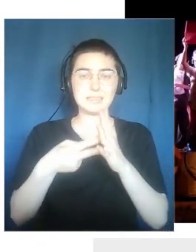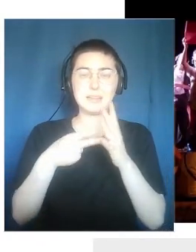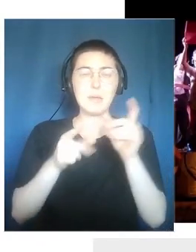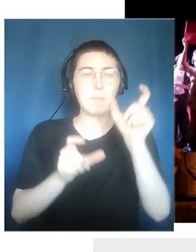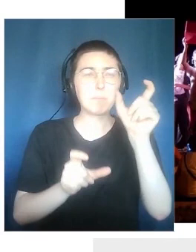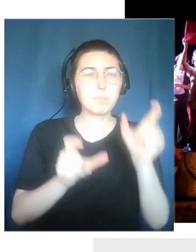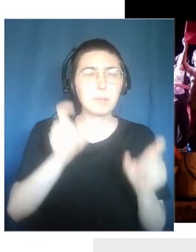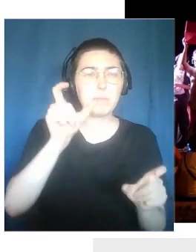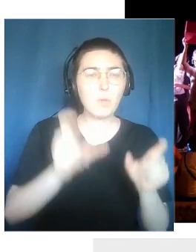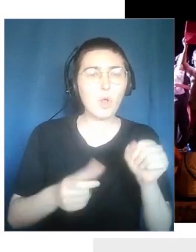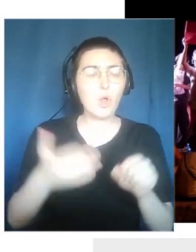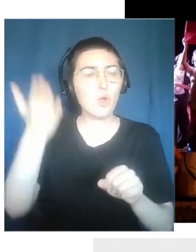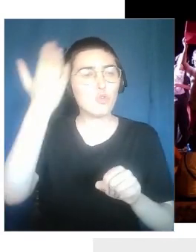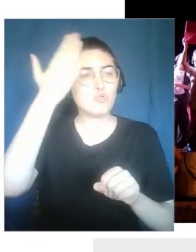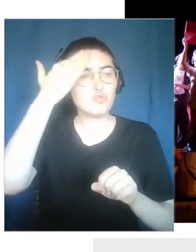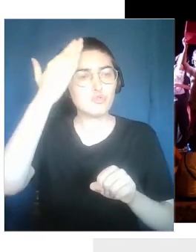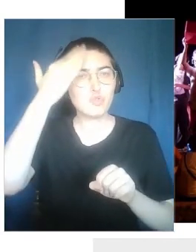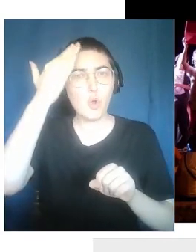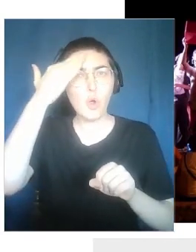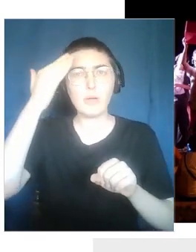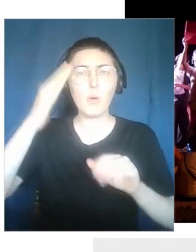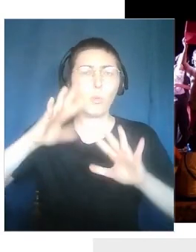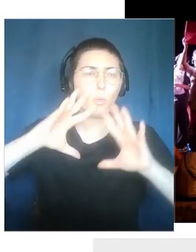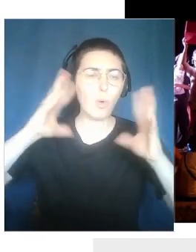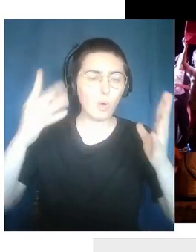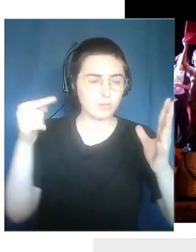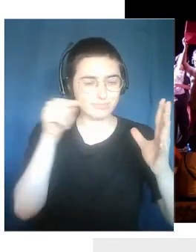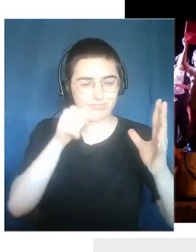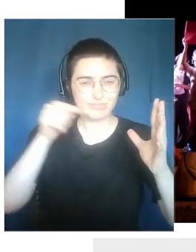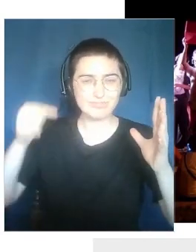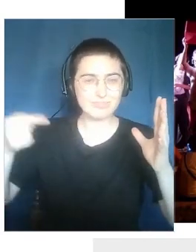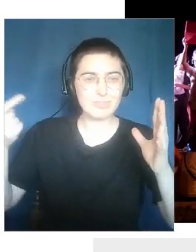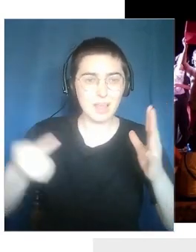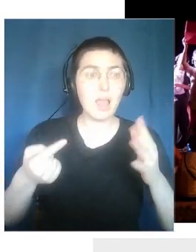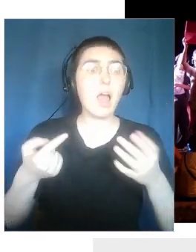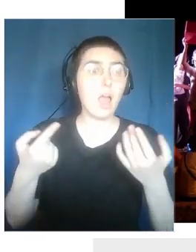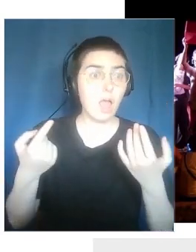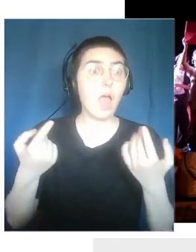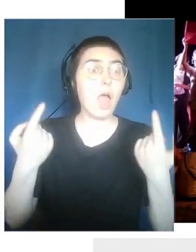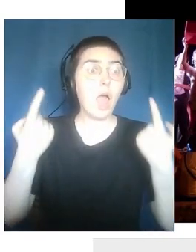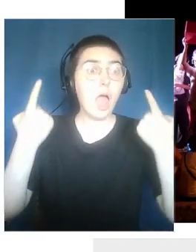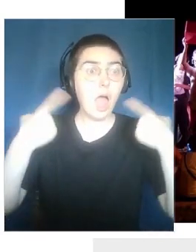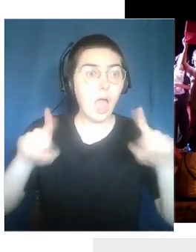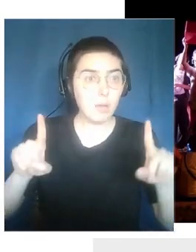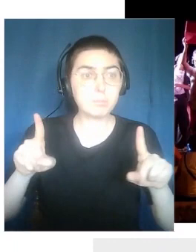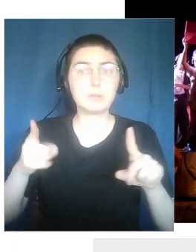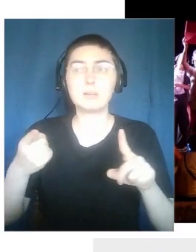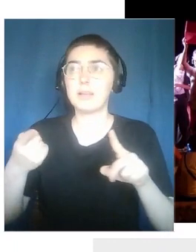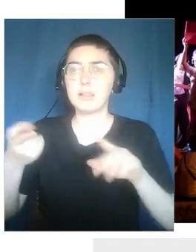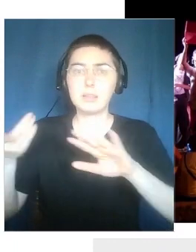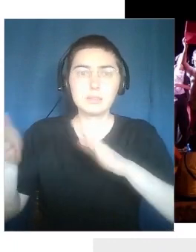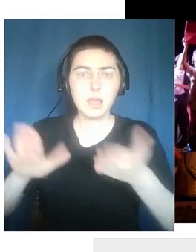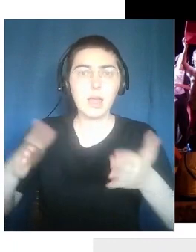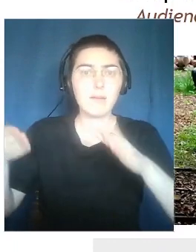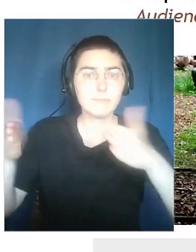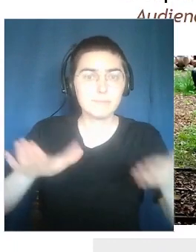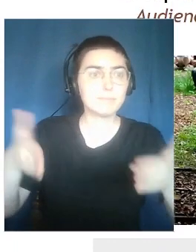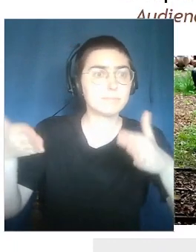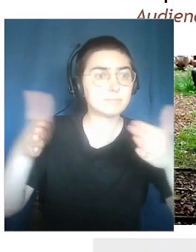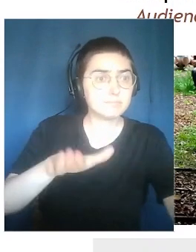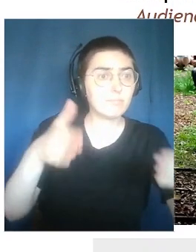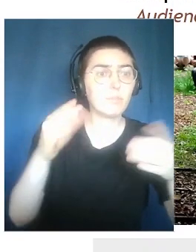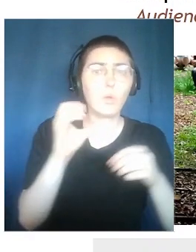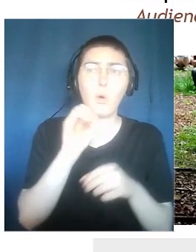possibility to look at the others in the eyes, to look at their gaze. Witnesses of humanitarian crisis. Witnesses